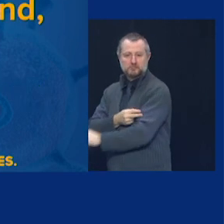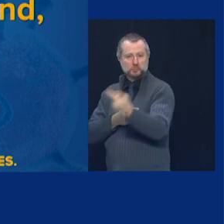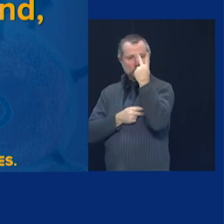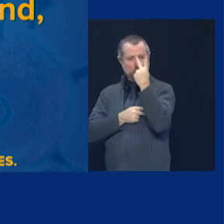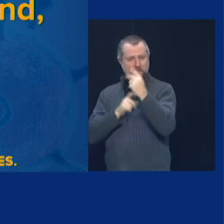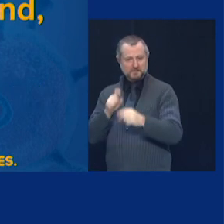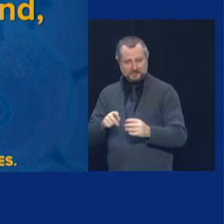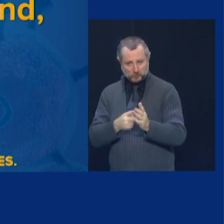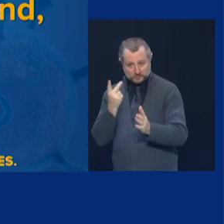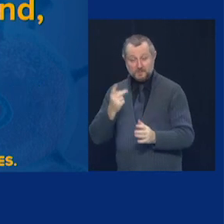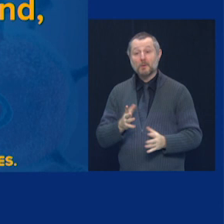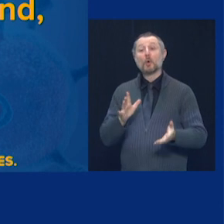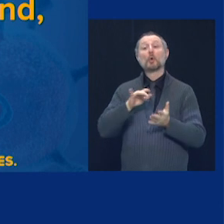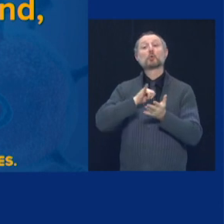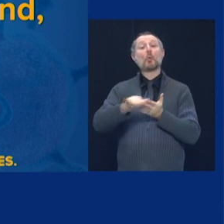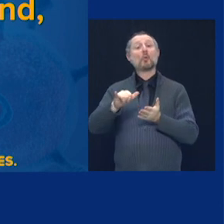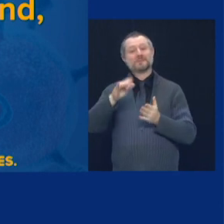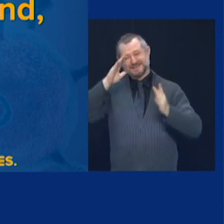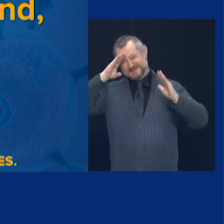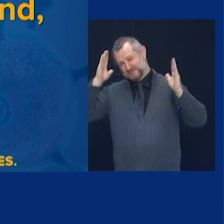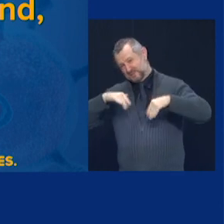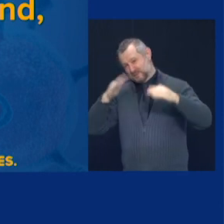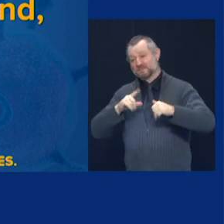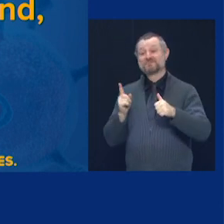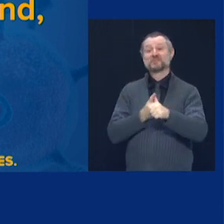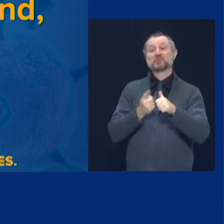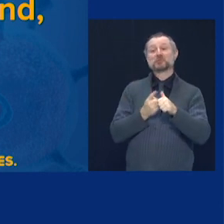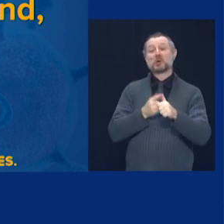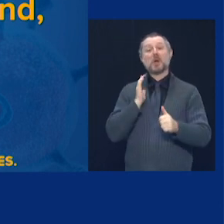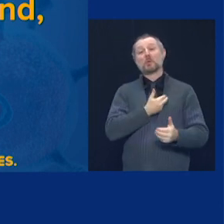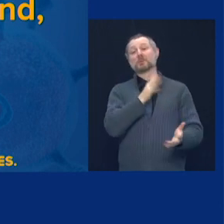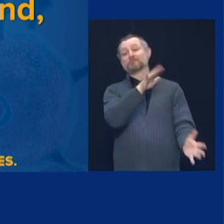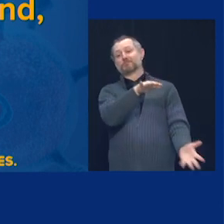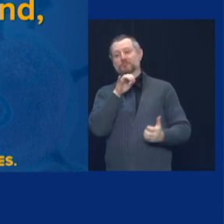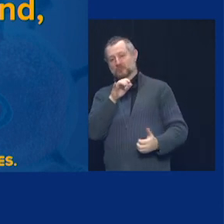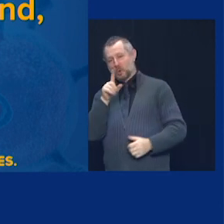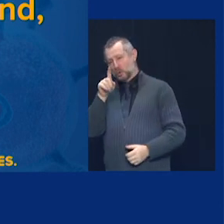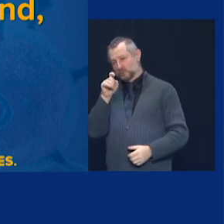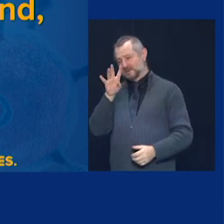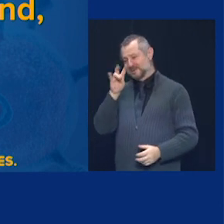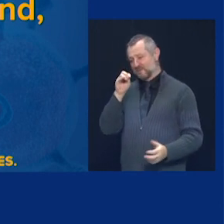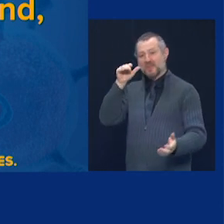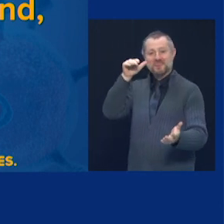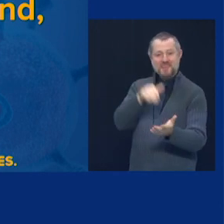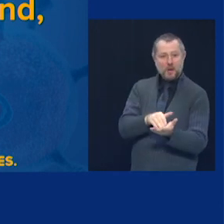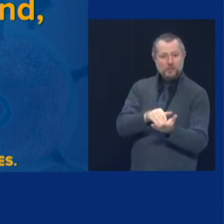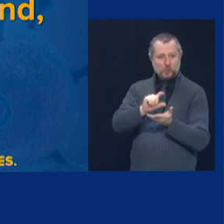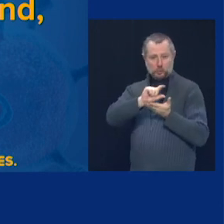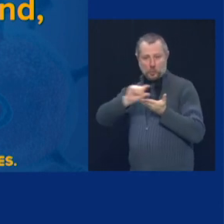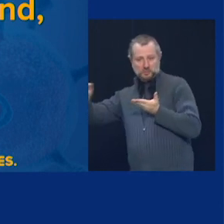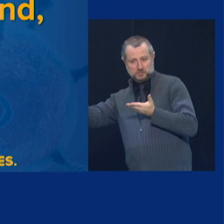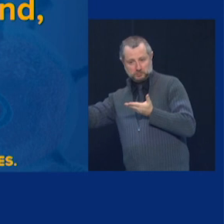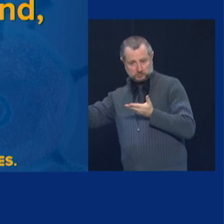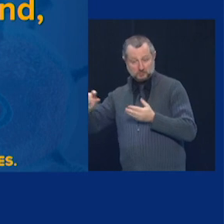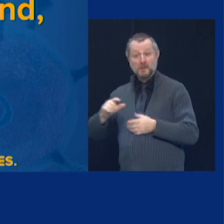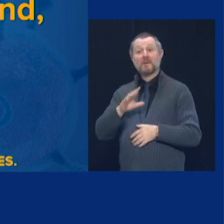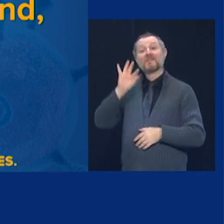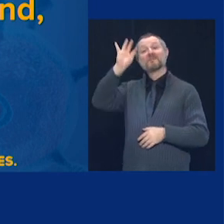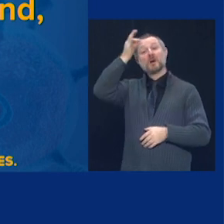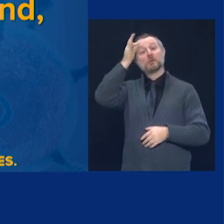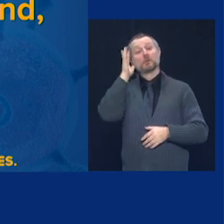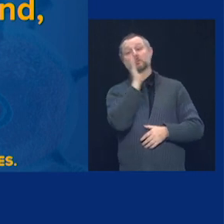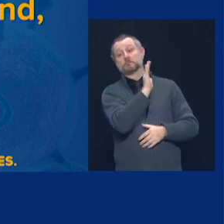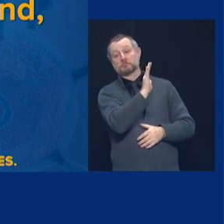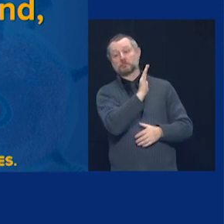New York expects the initial allocation of 170,000 doses. The federal government is doing the allocation based